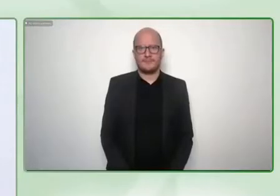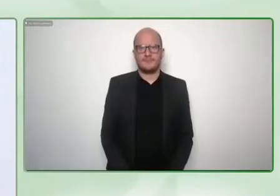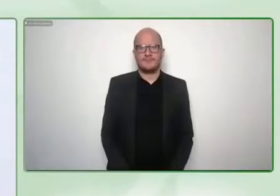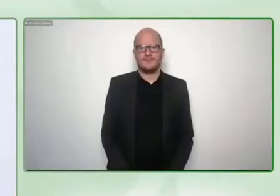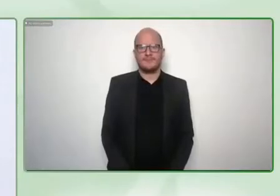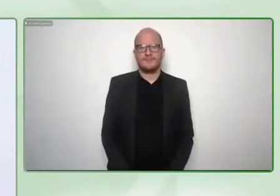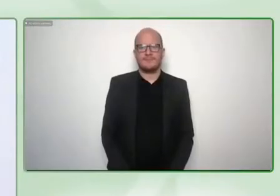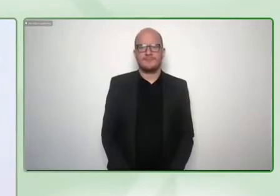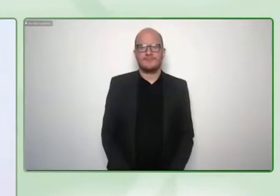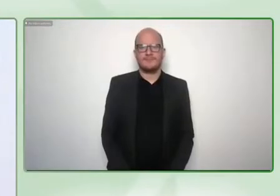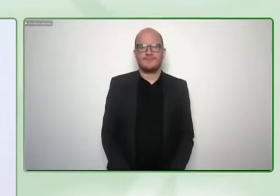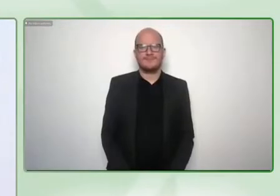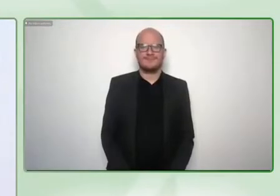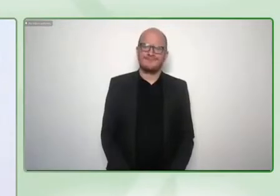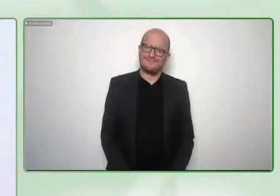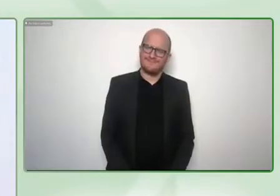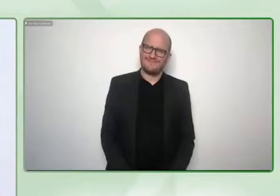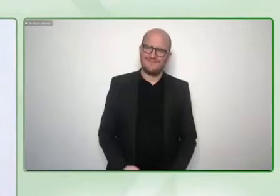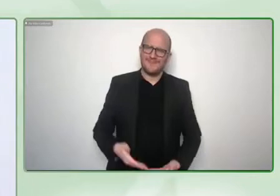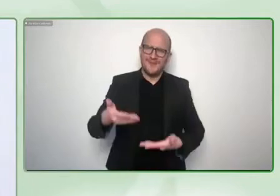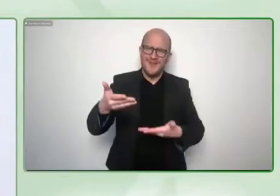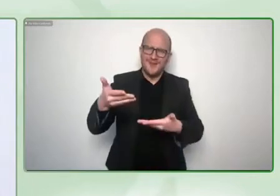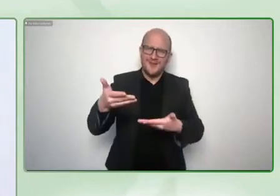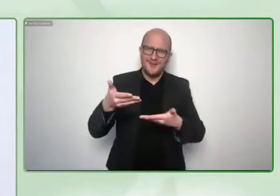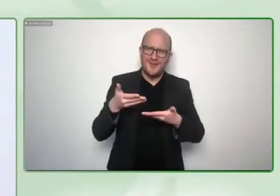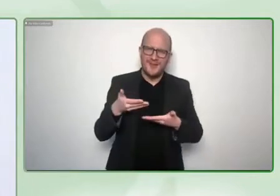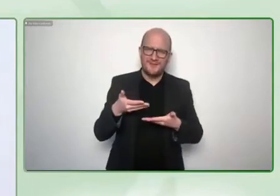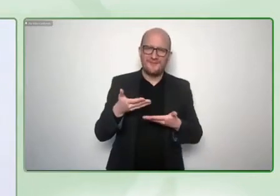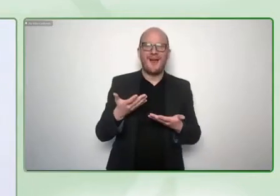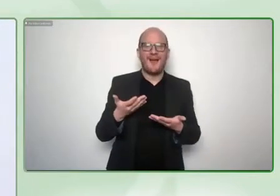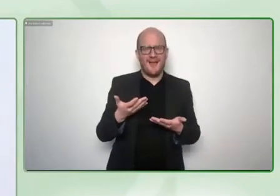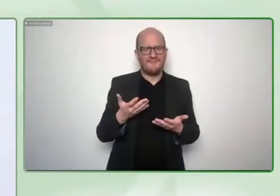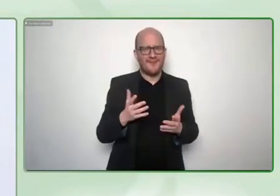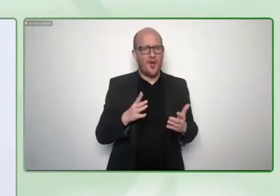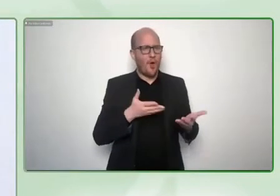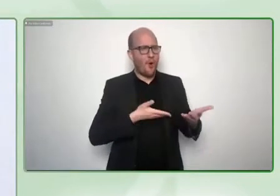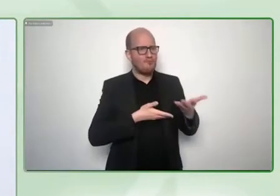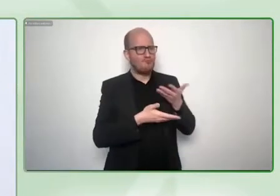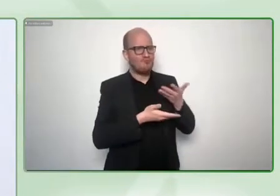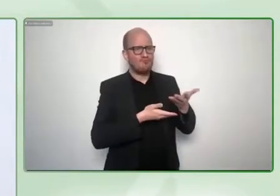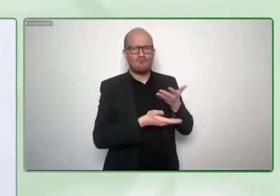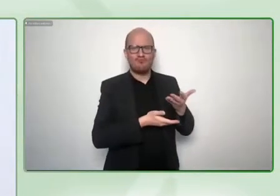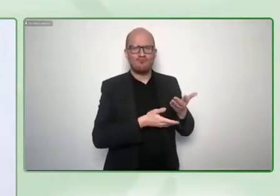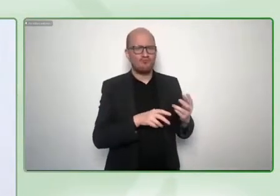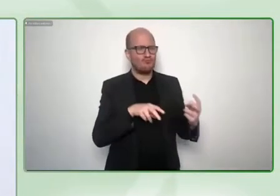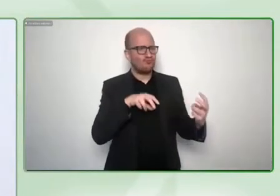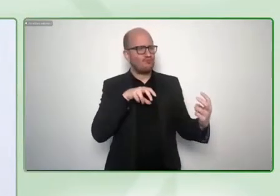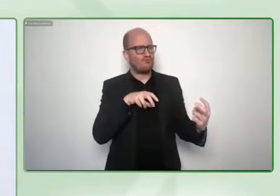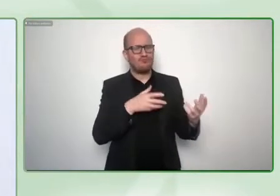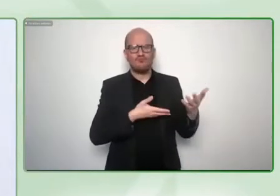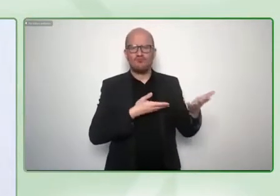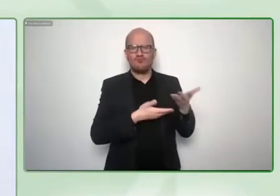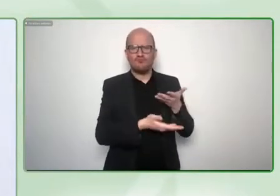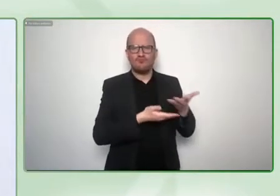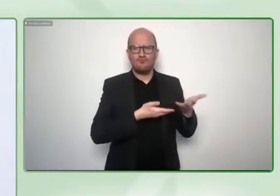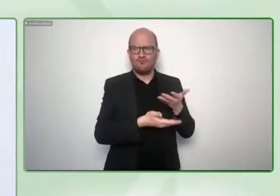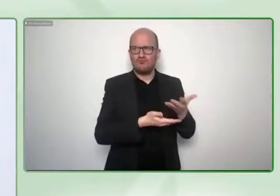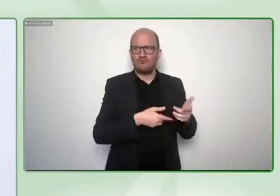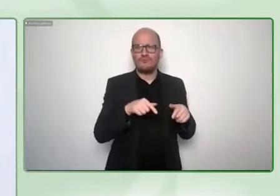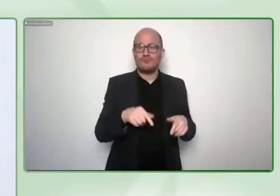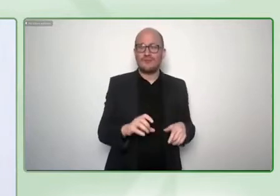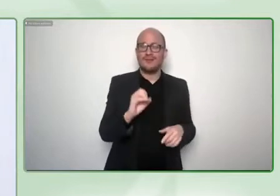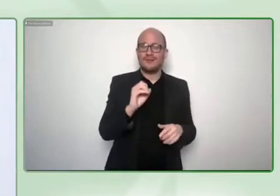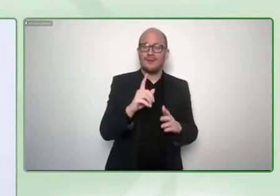Welcome to this new fireside chat of the ZeroProject conference 2022 and we're going again